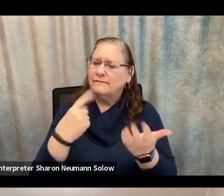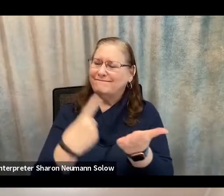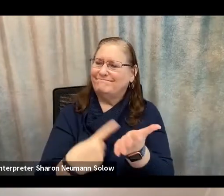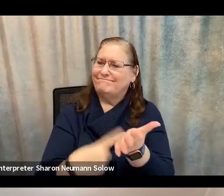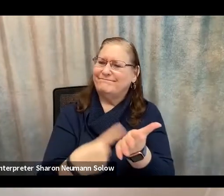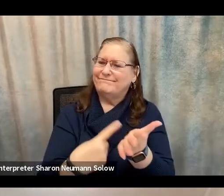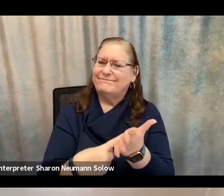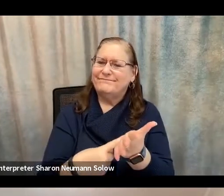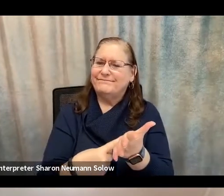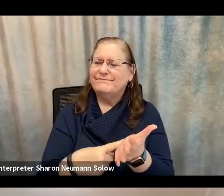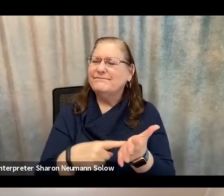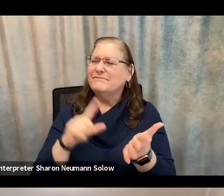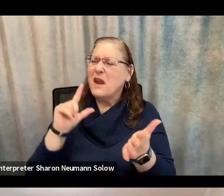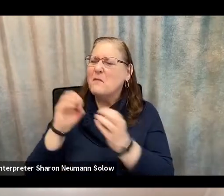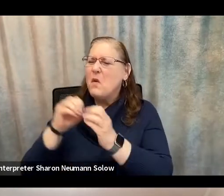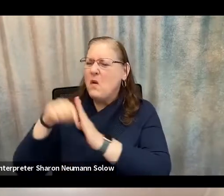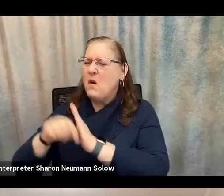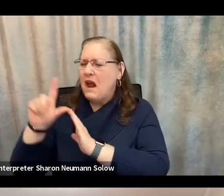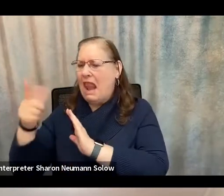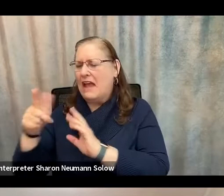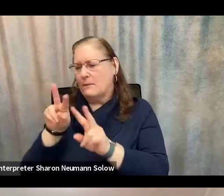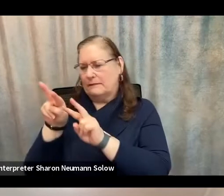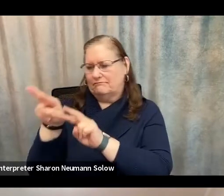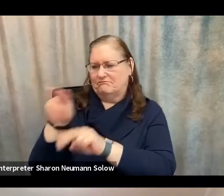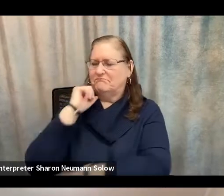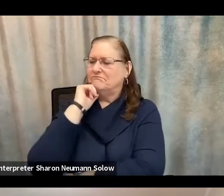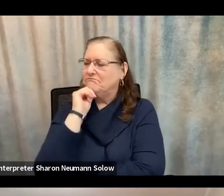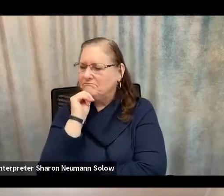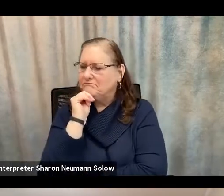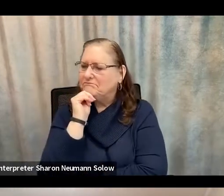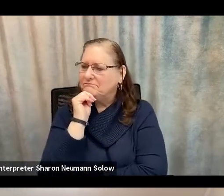we're going to get into this slide in a little more detail. give you a moment to look at it.